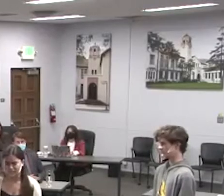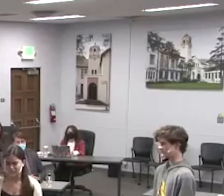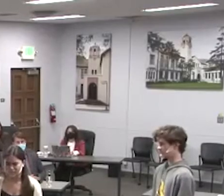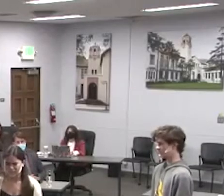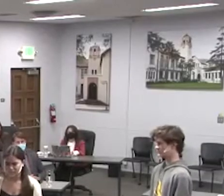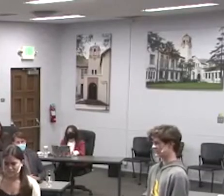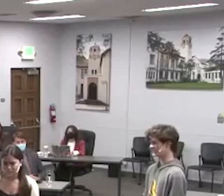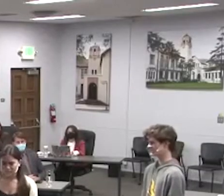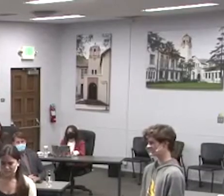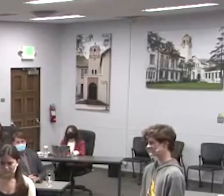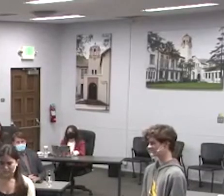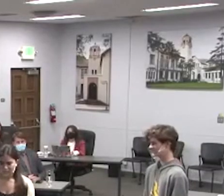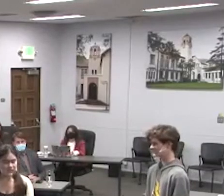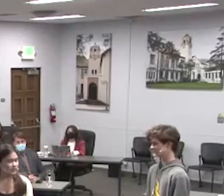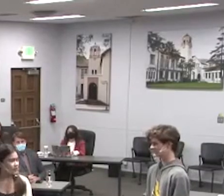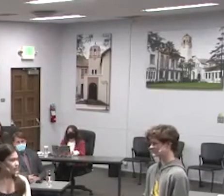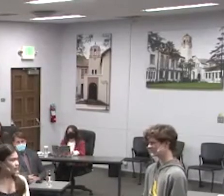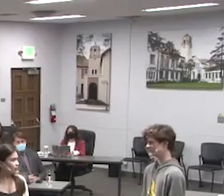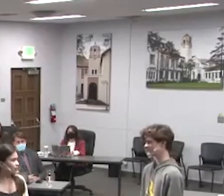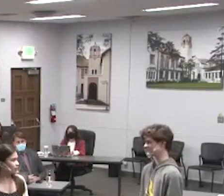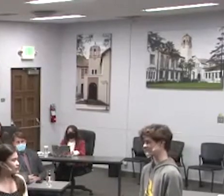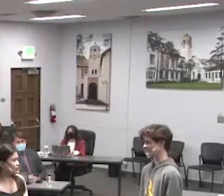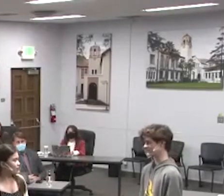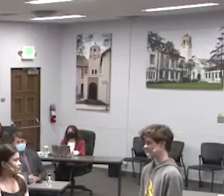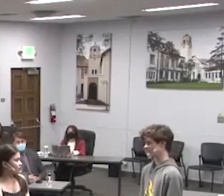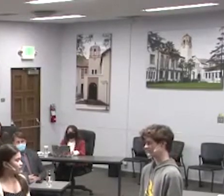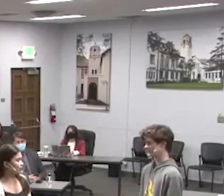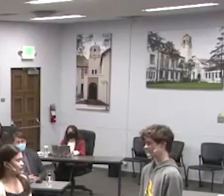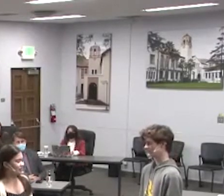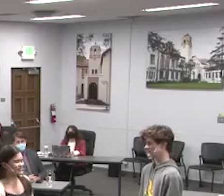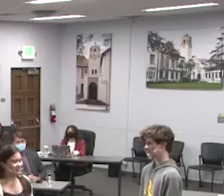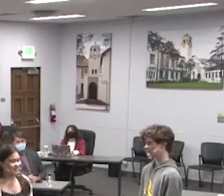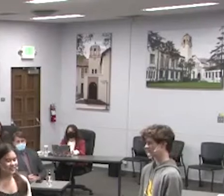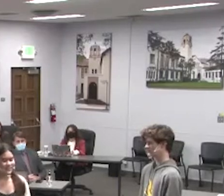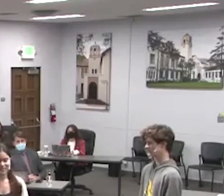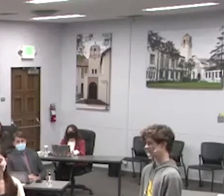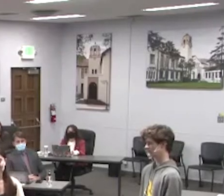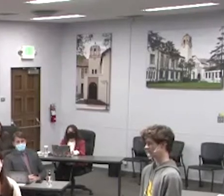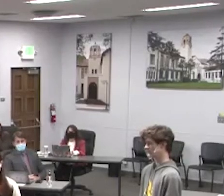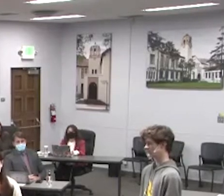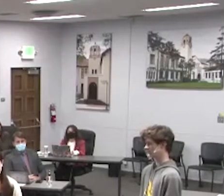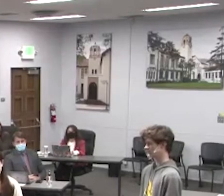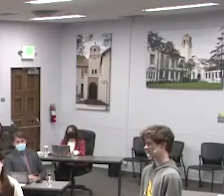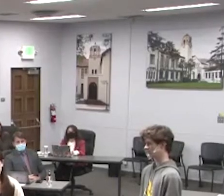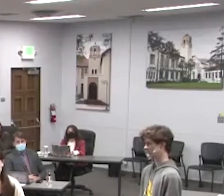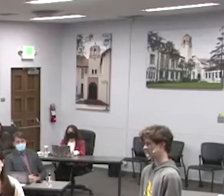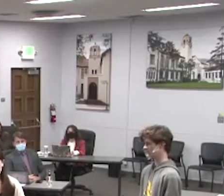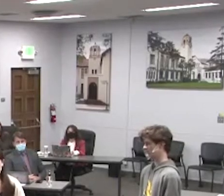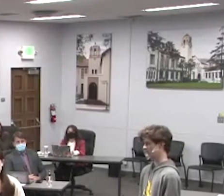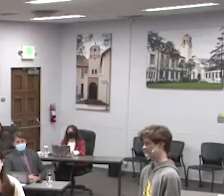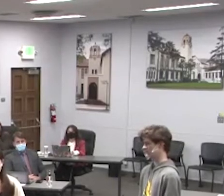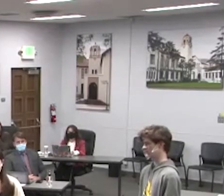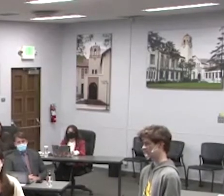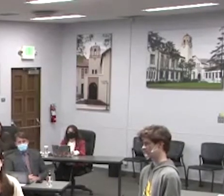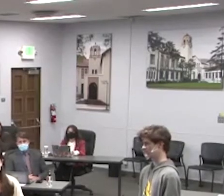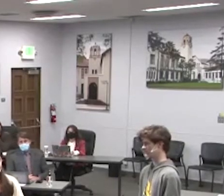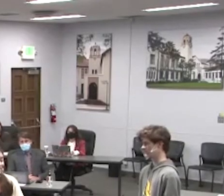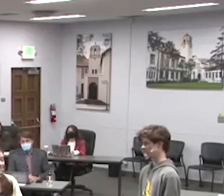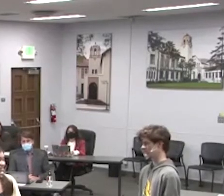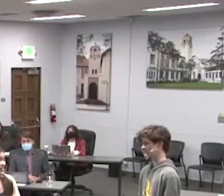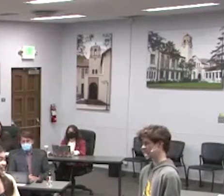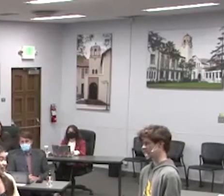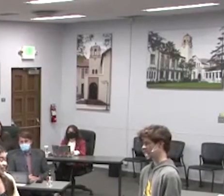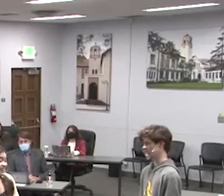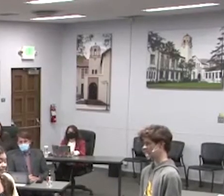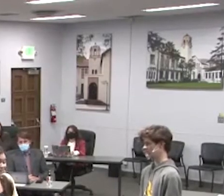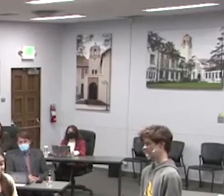change what do you mean well up to a year ago i used to like you a